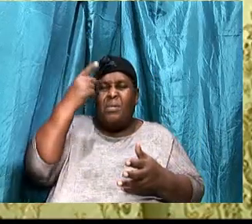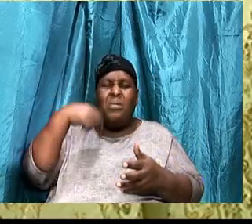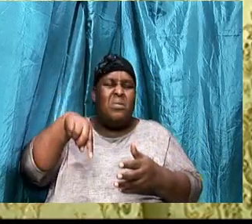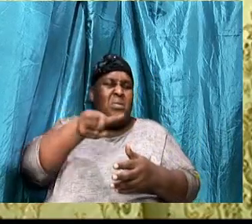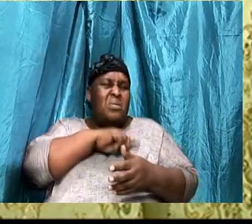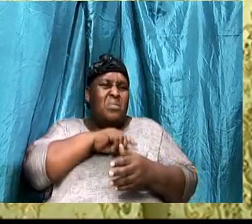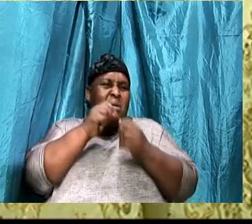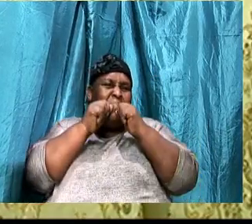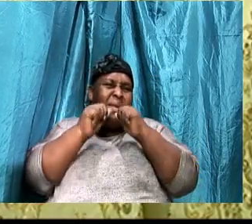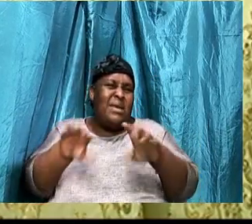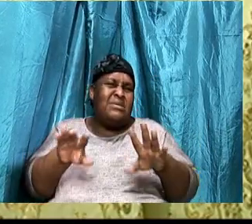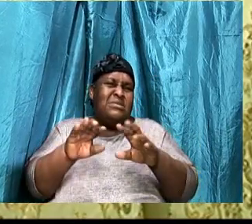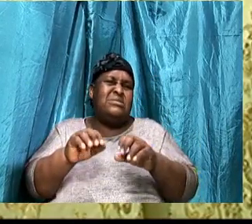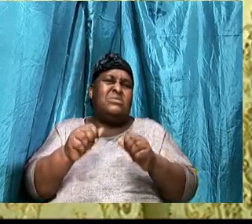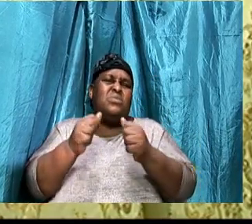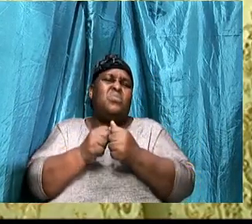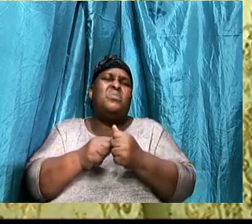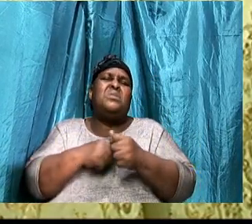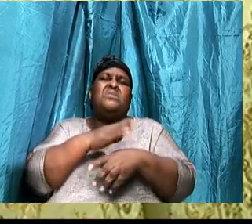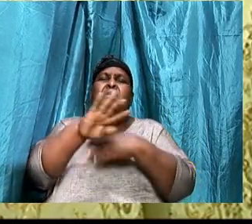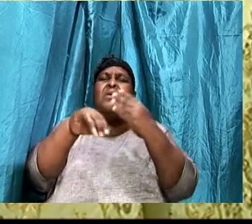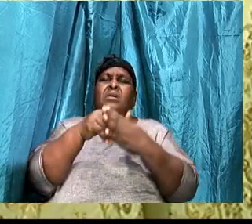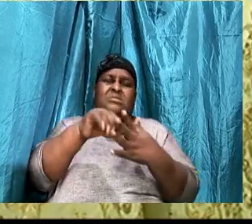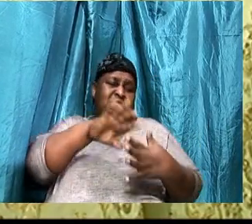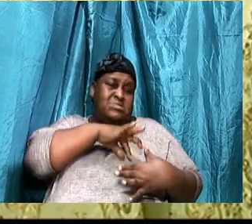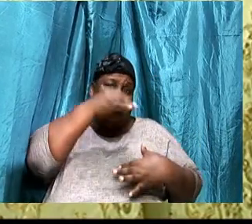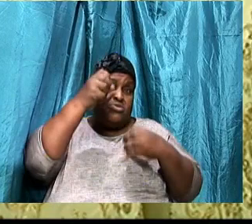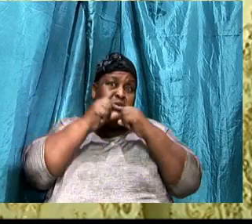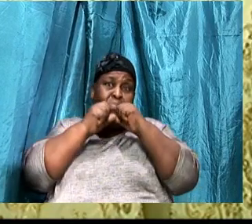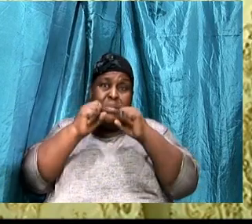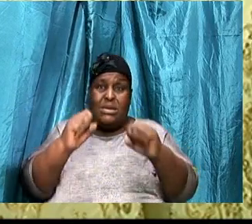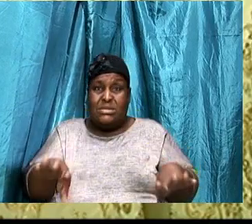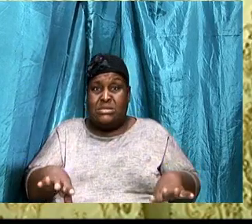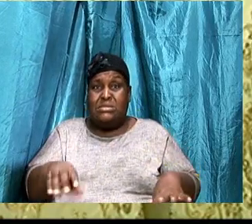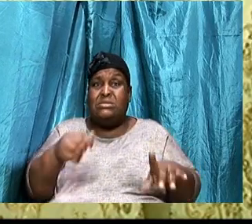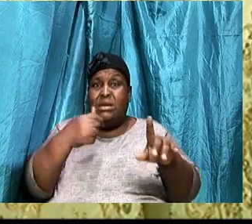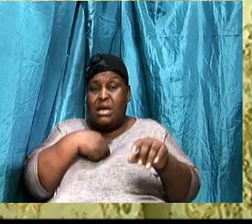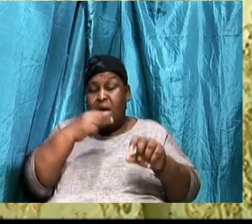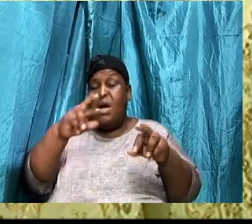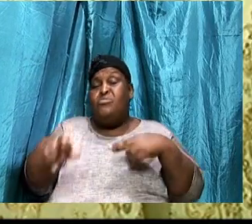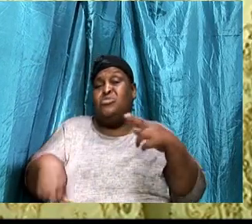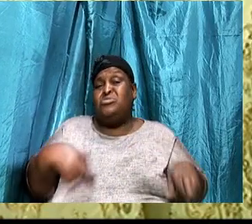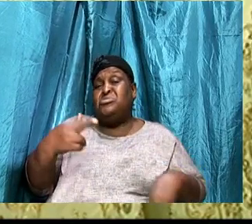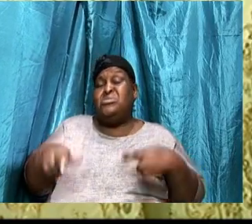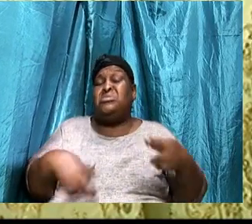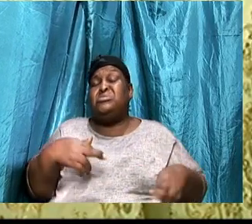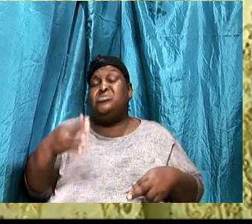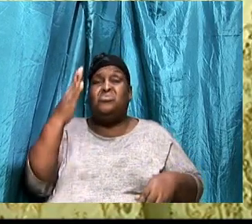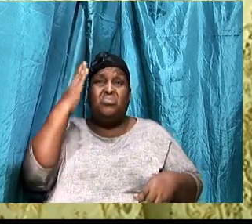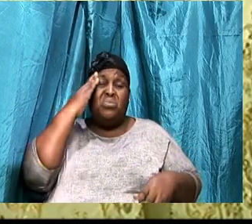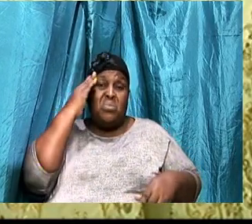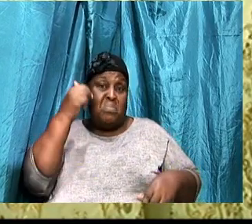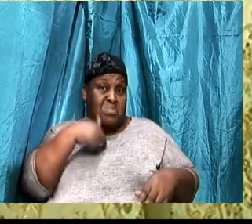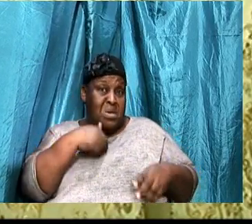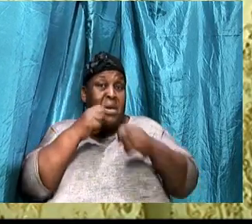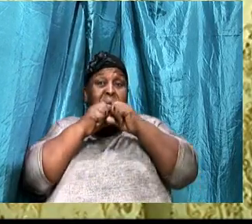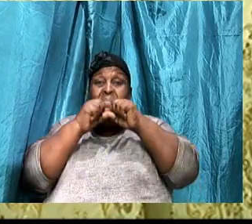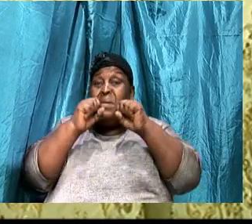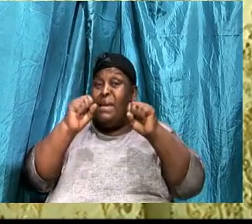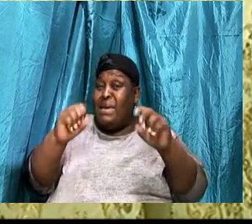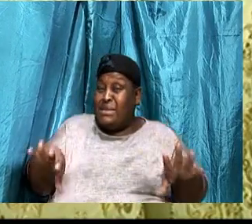all, Spiritual blessing. I am rejoicing, Tonight, To know, That I am blessed, With all,